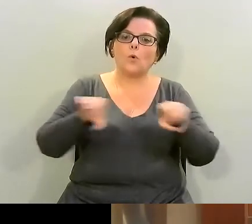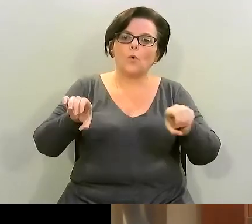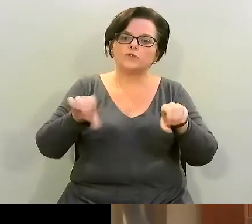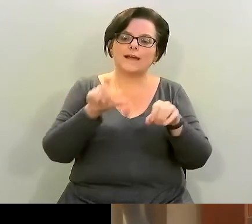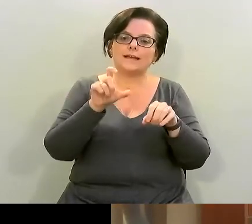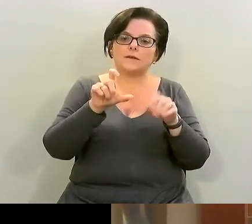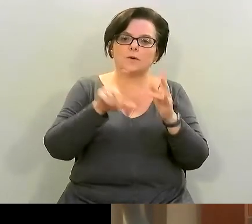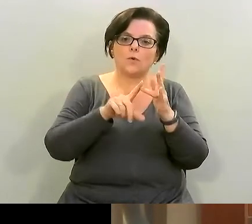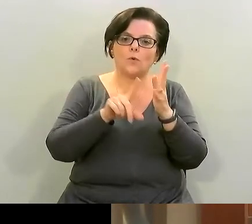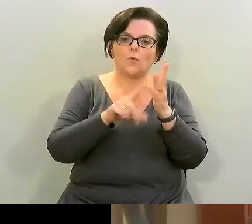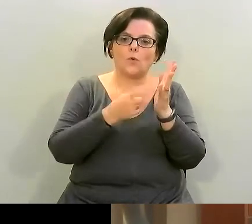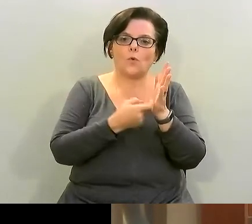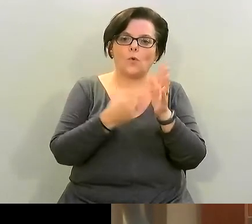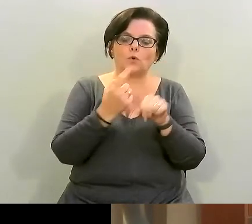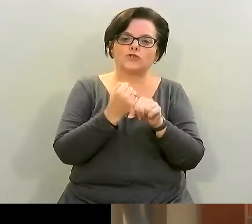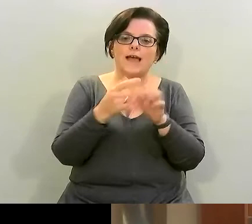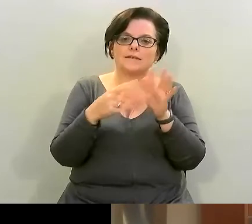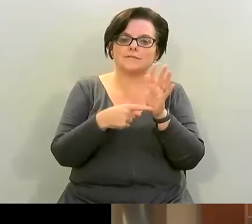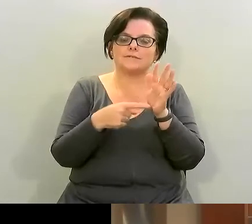zucchini